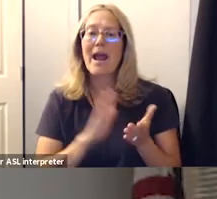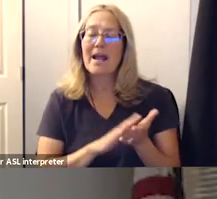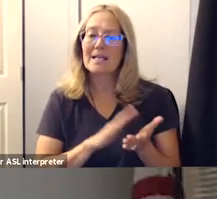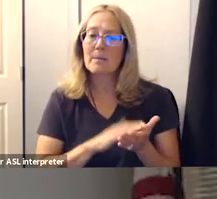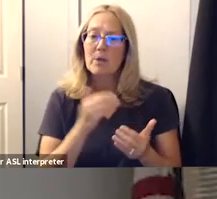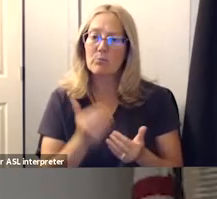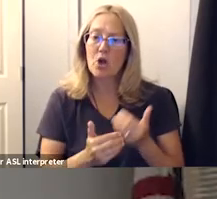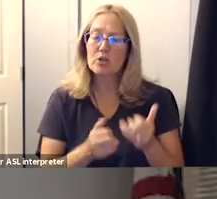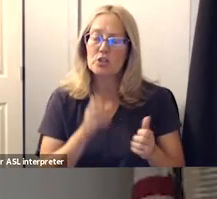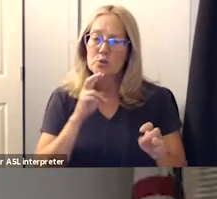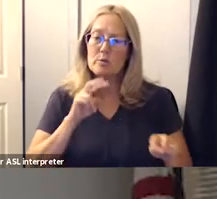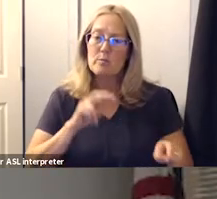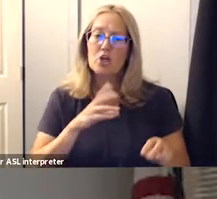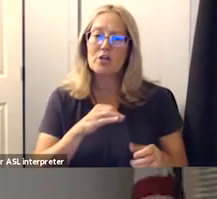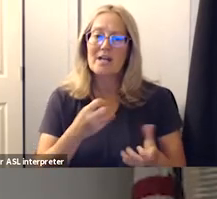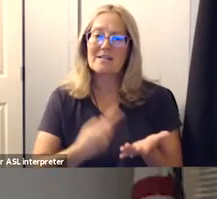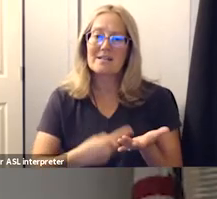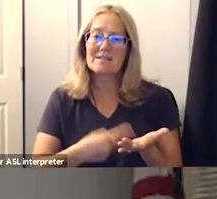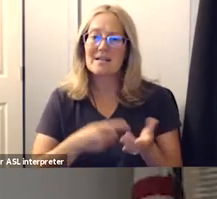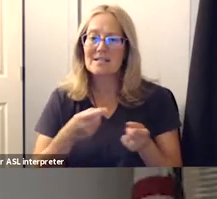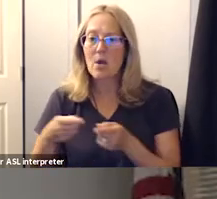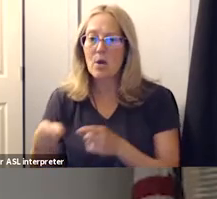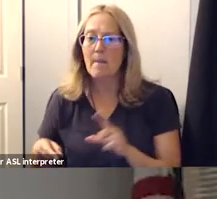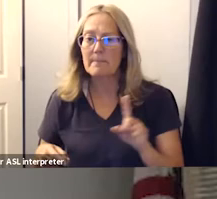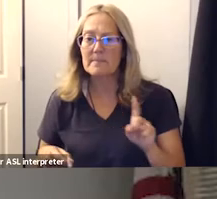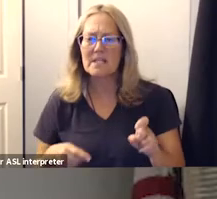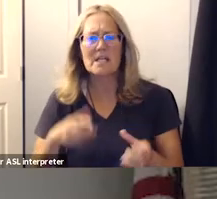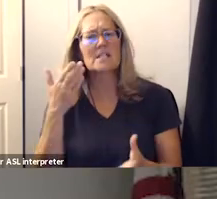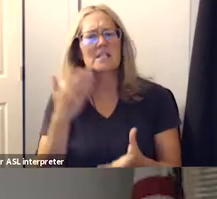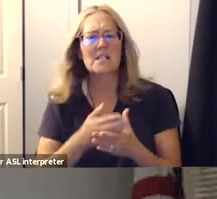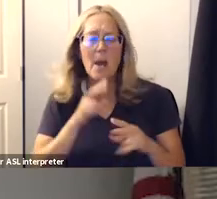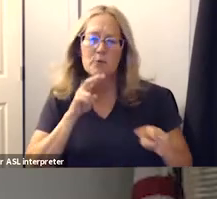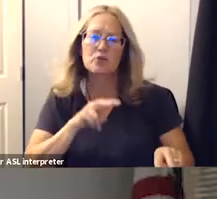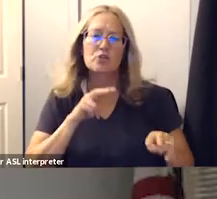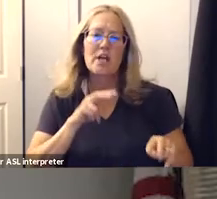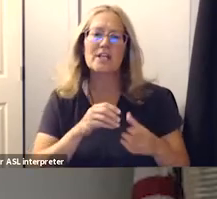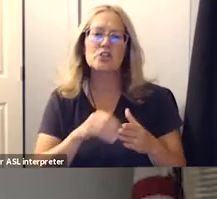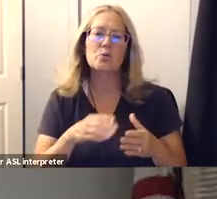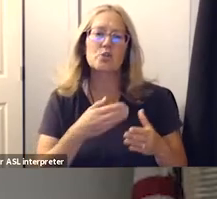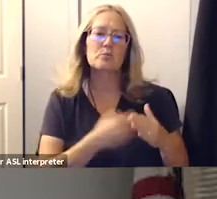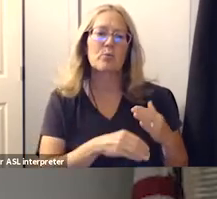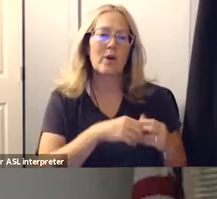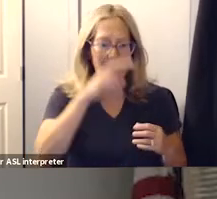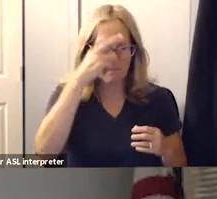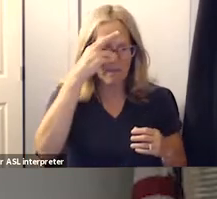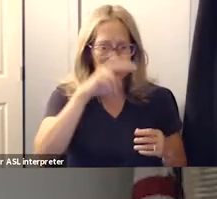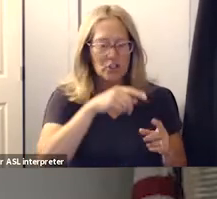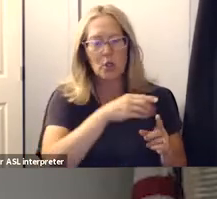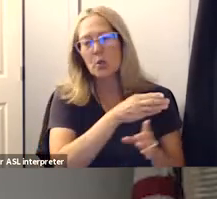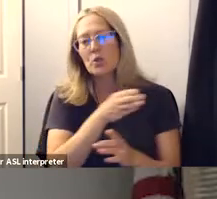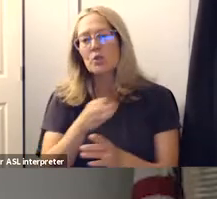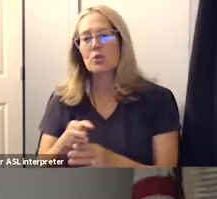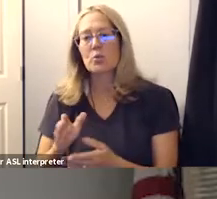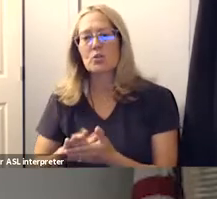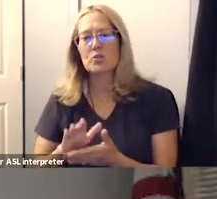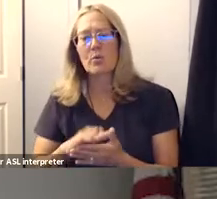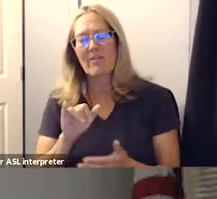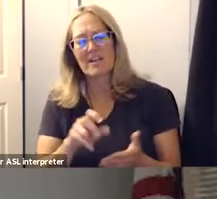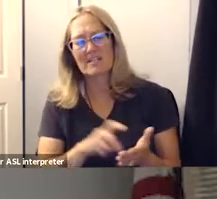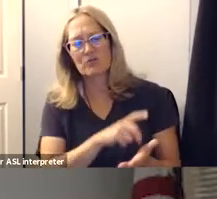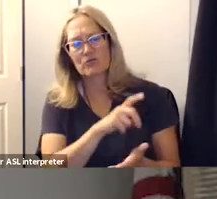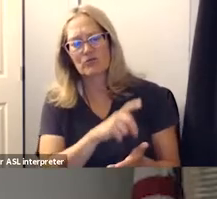monitor and discuss outcomes stop tracking students born in mexico all the way through school this is discrimination